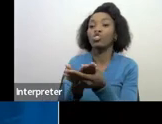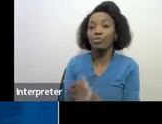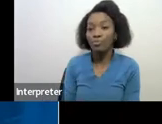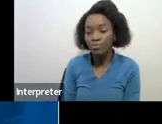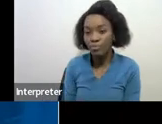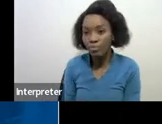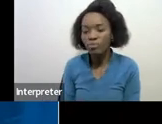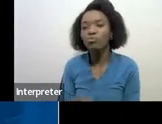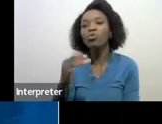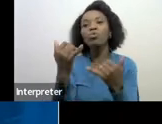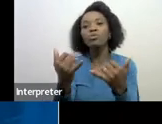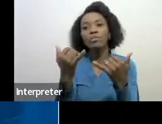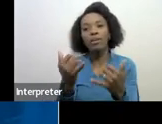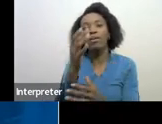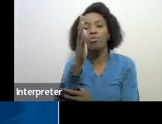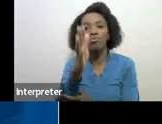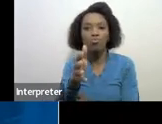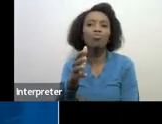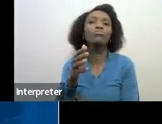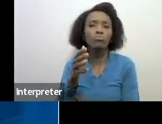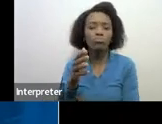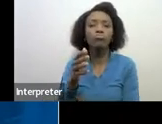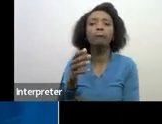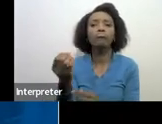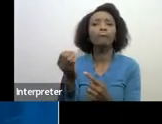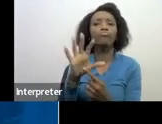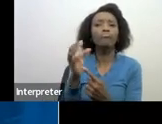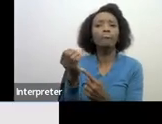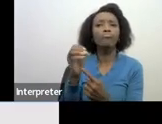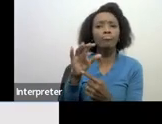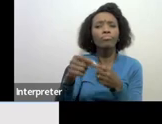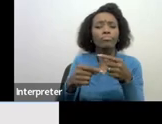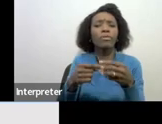presentation around debt management and the processes that we follow